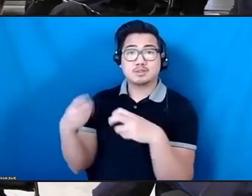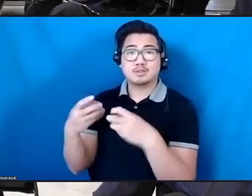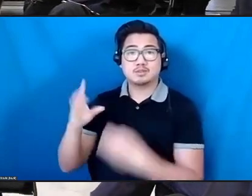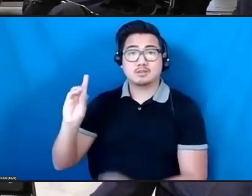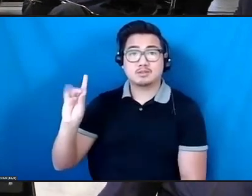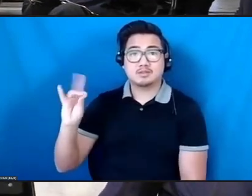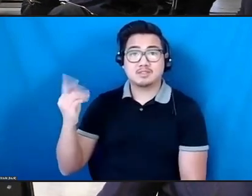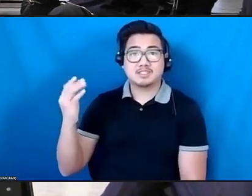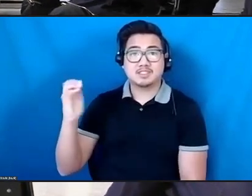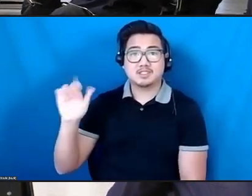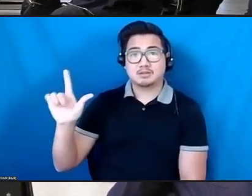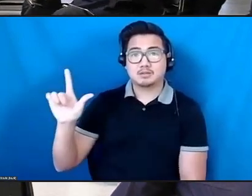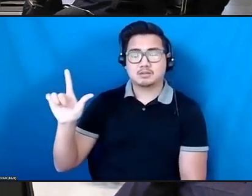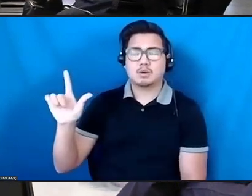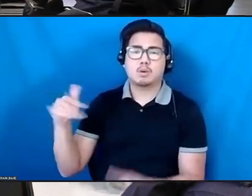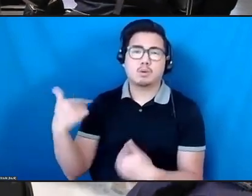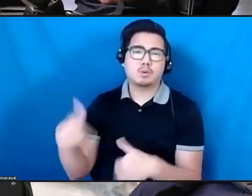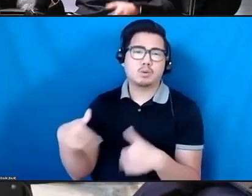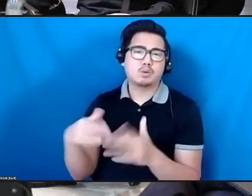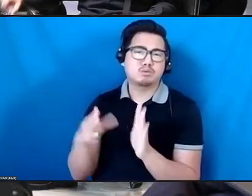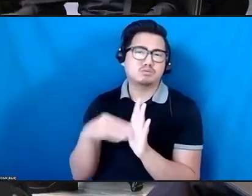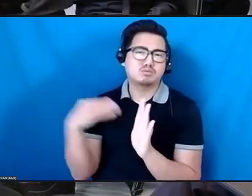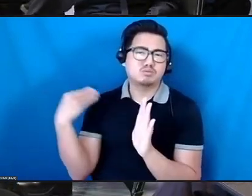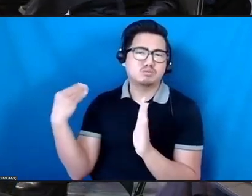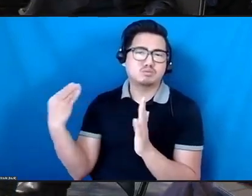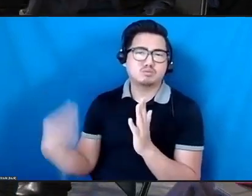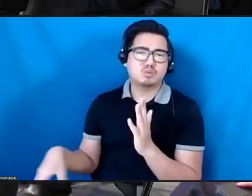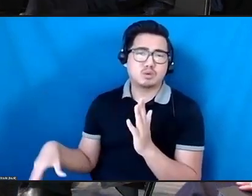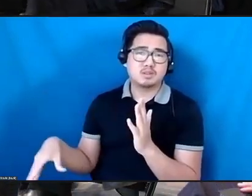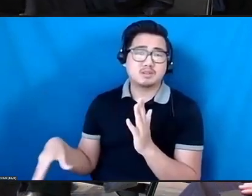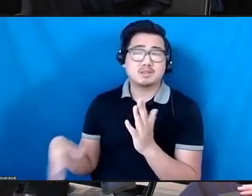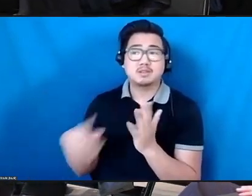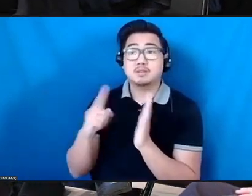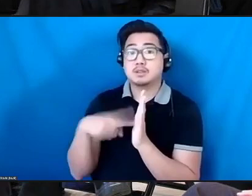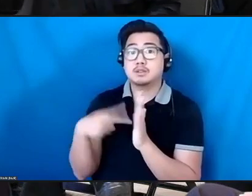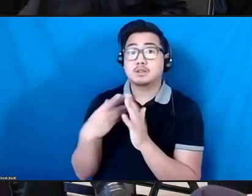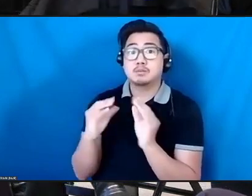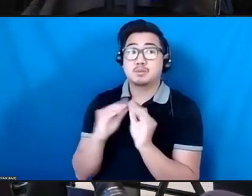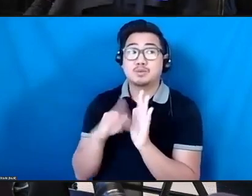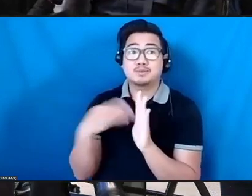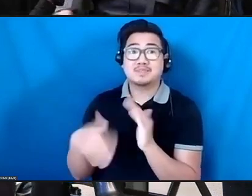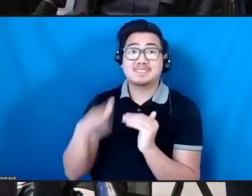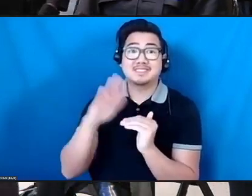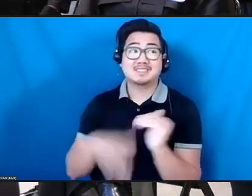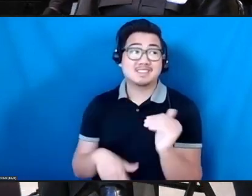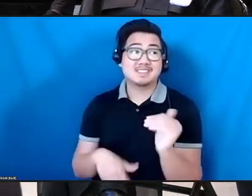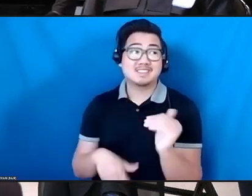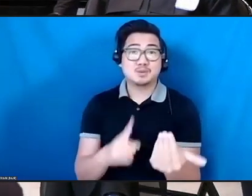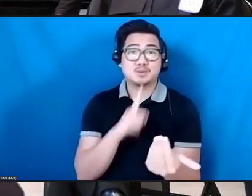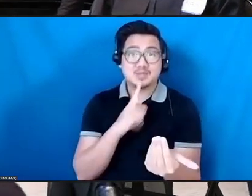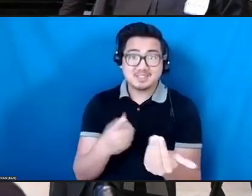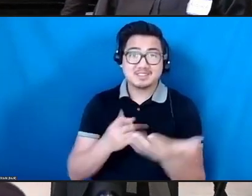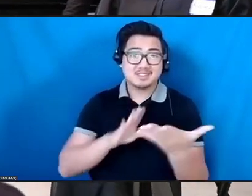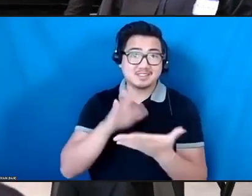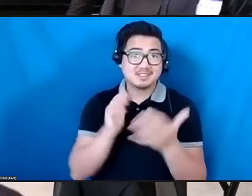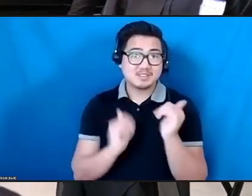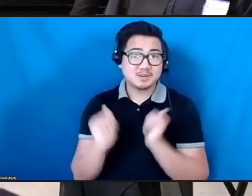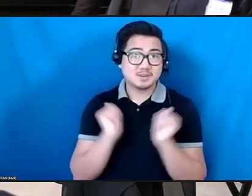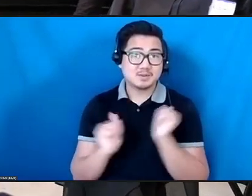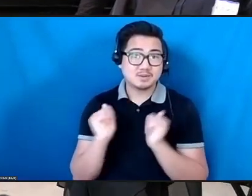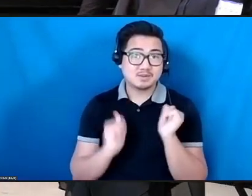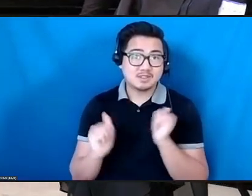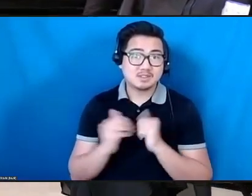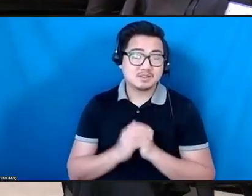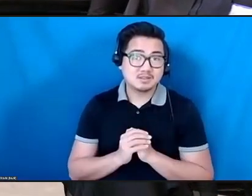Sometimes even more expensive than putting on live show. And also, it also needs to have person to